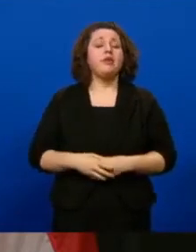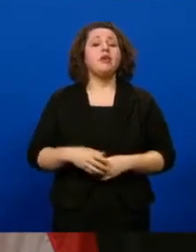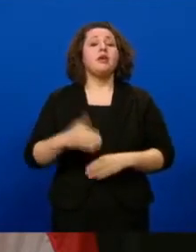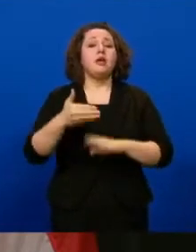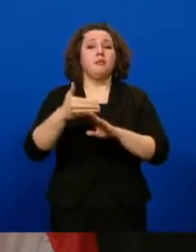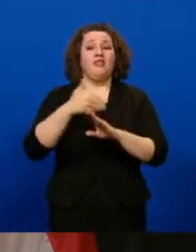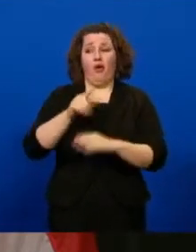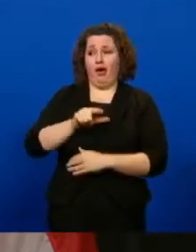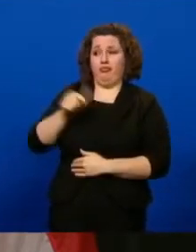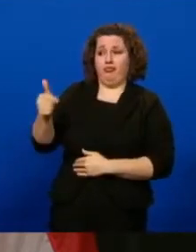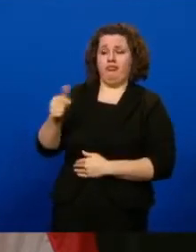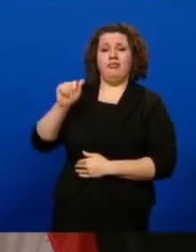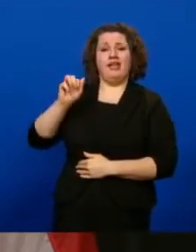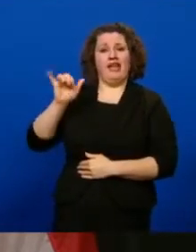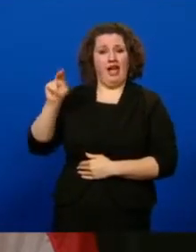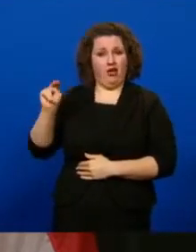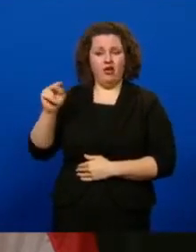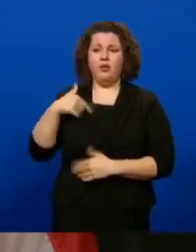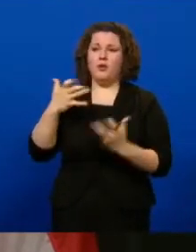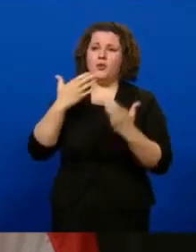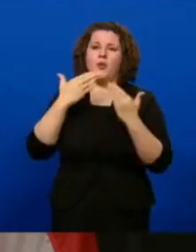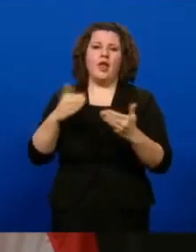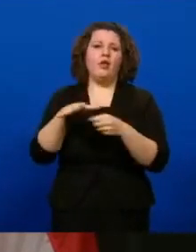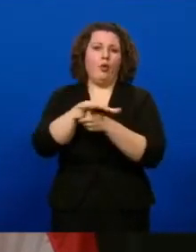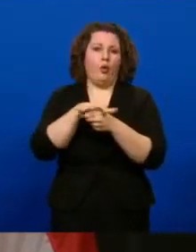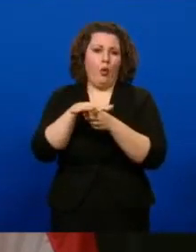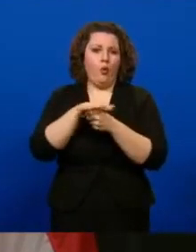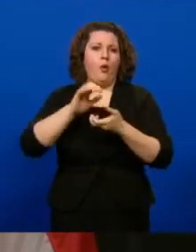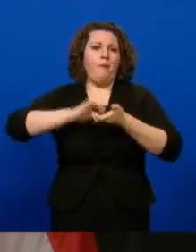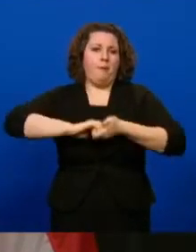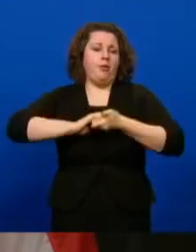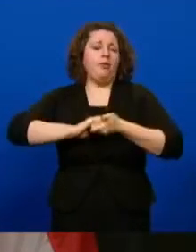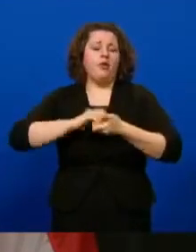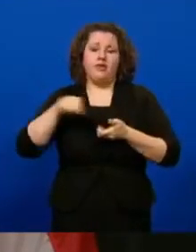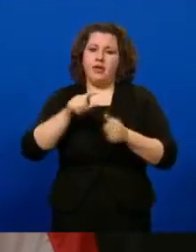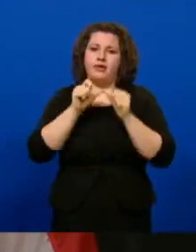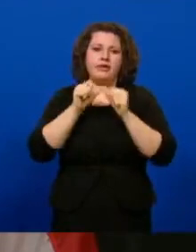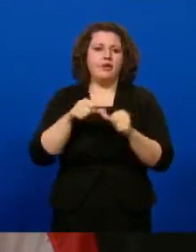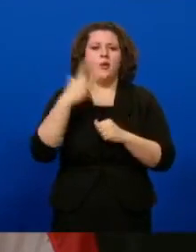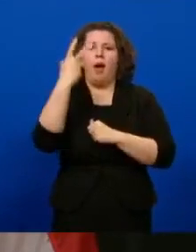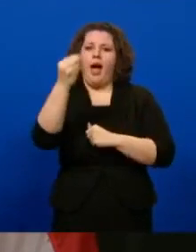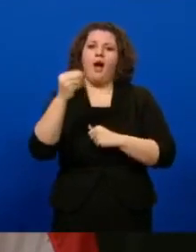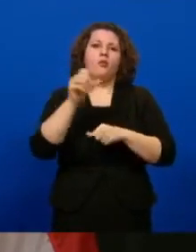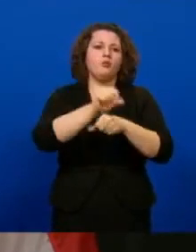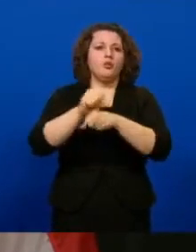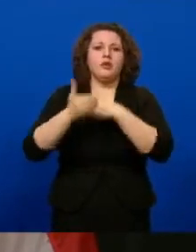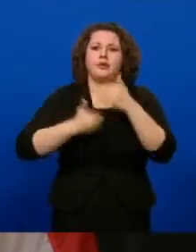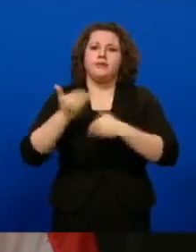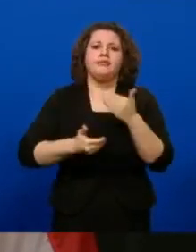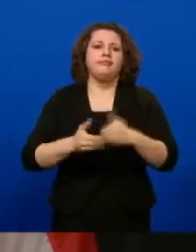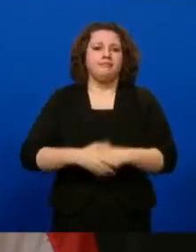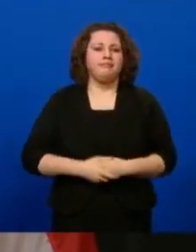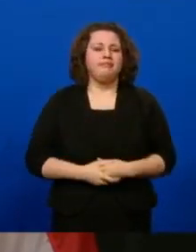before I hand it over to Aaron, I'd like to thank our local partners, who continue to be on the front lines of this response.